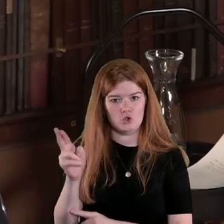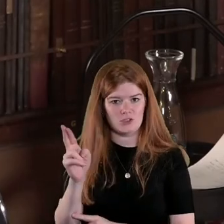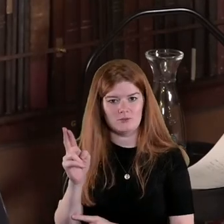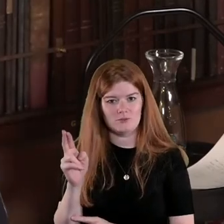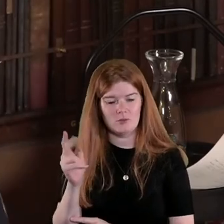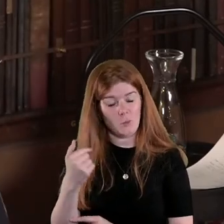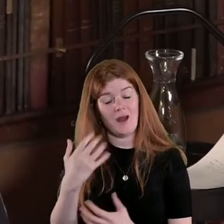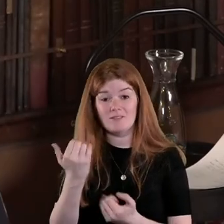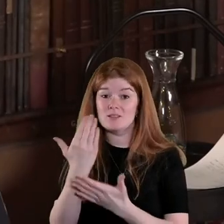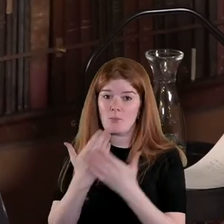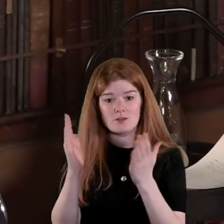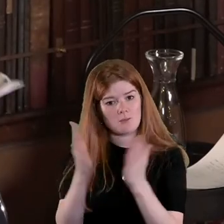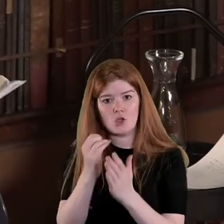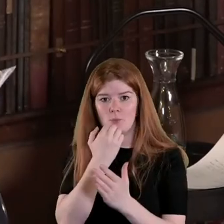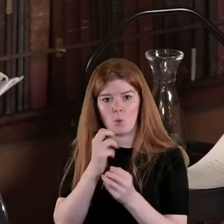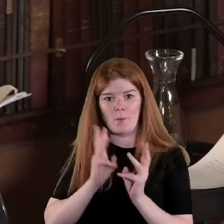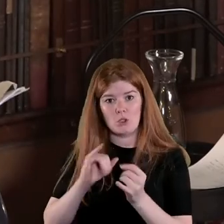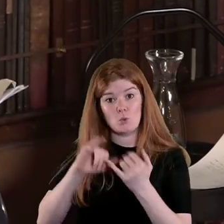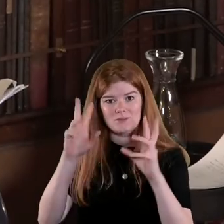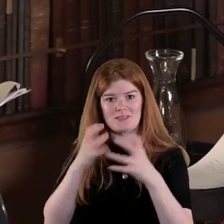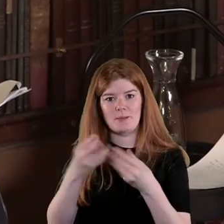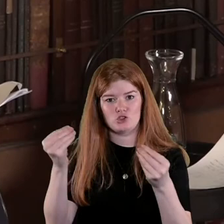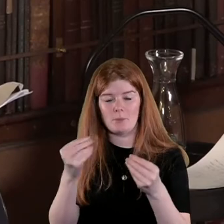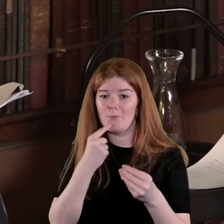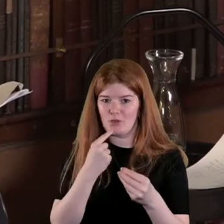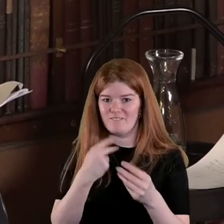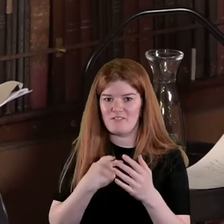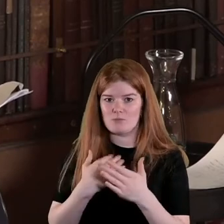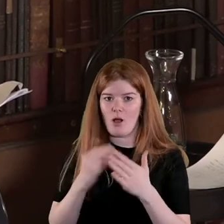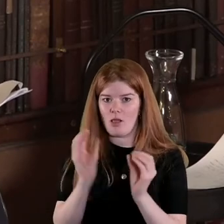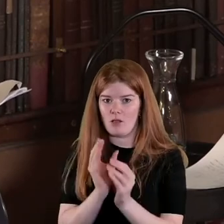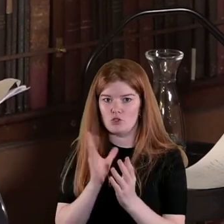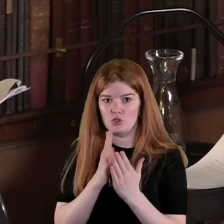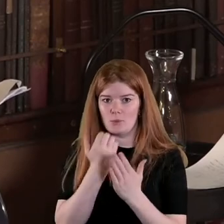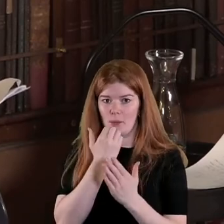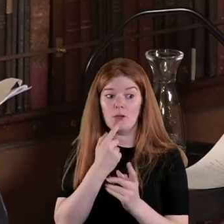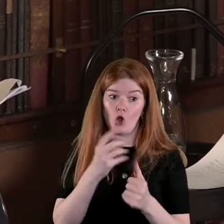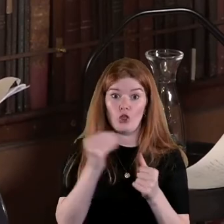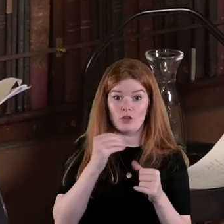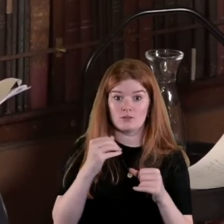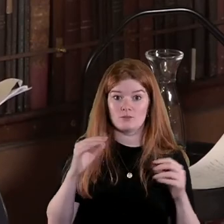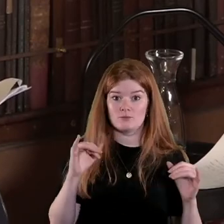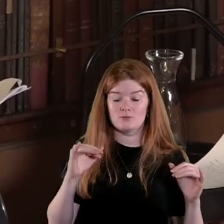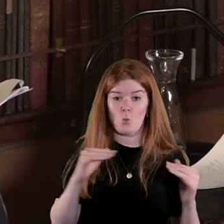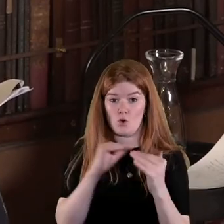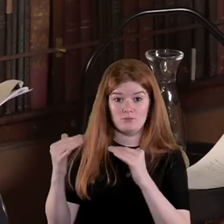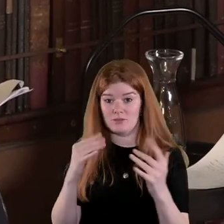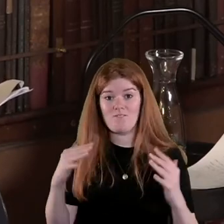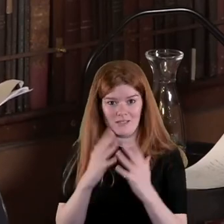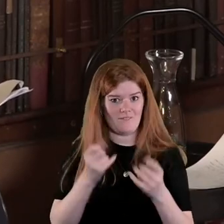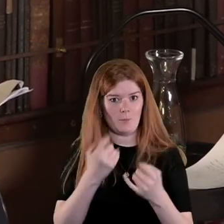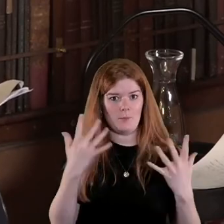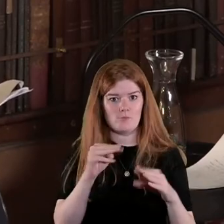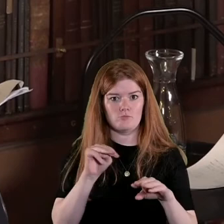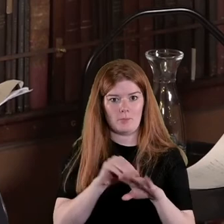we have a small number of women who disappeared so to speak but it's very very small whereas in other conflicts it was a massive issue so